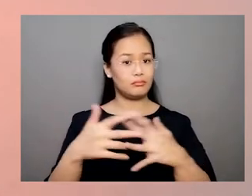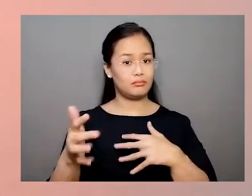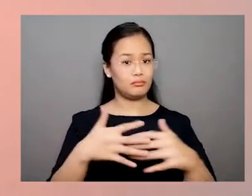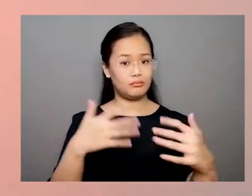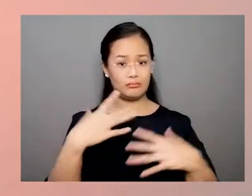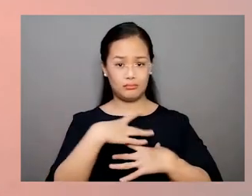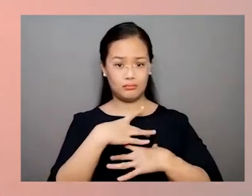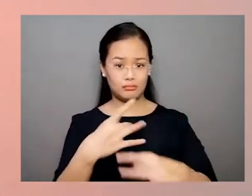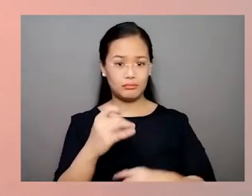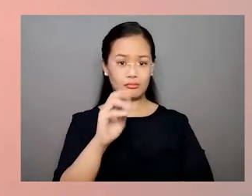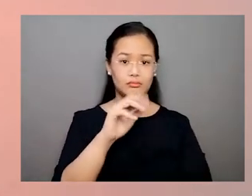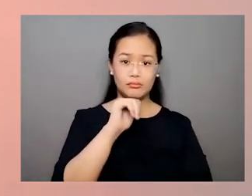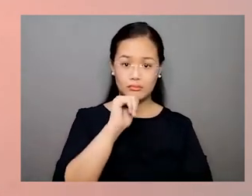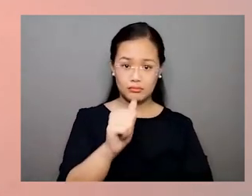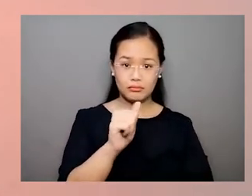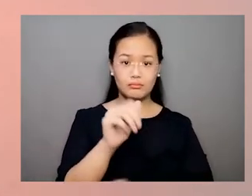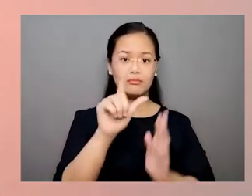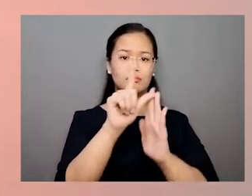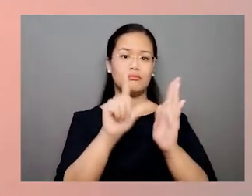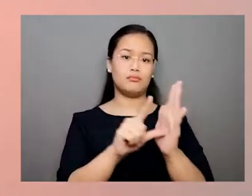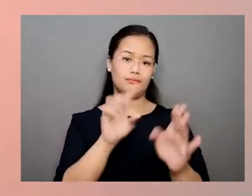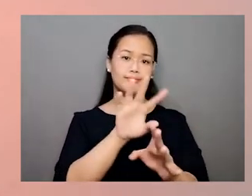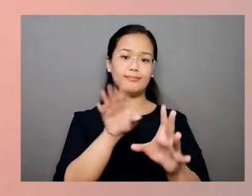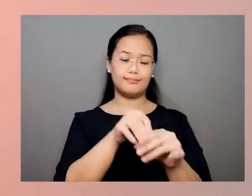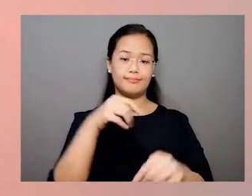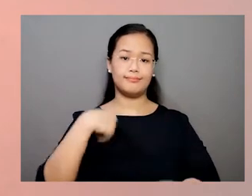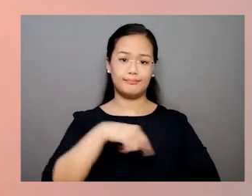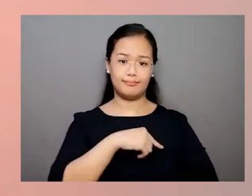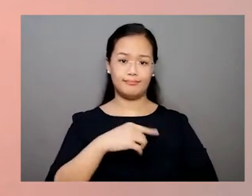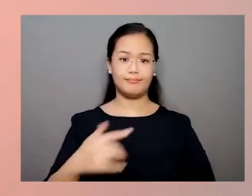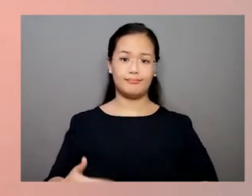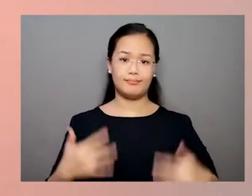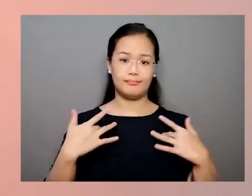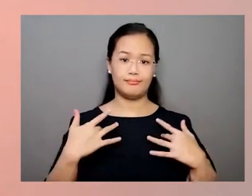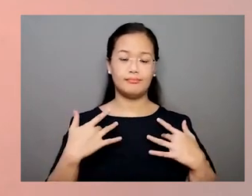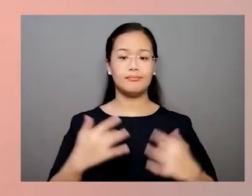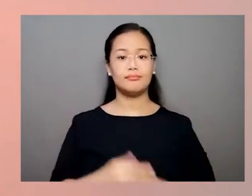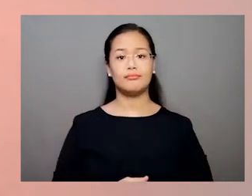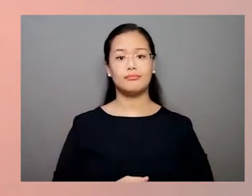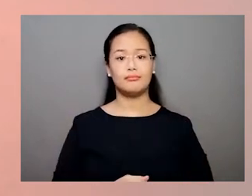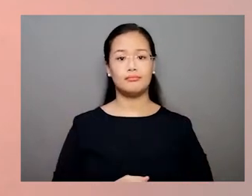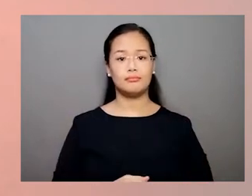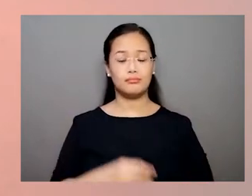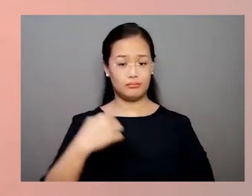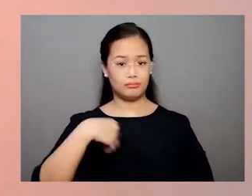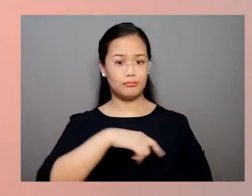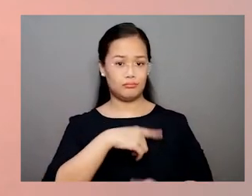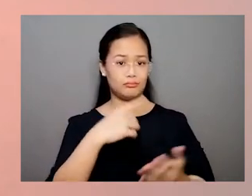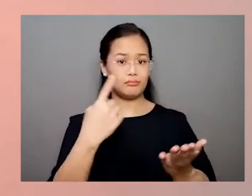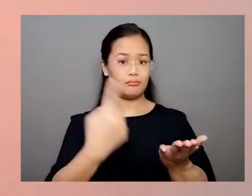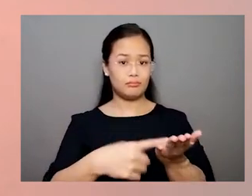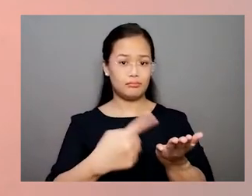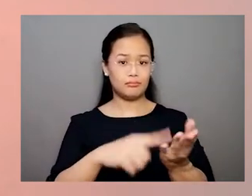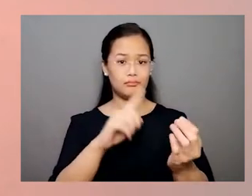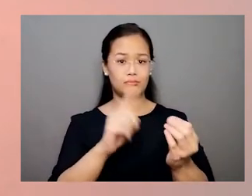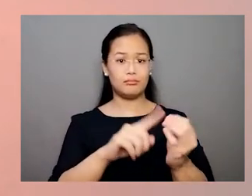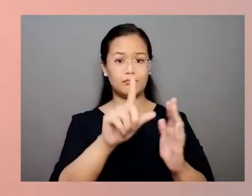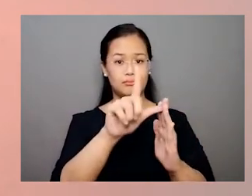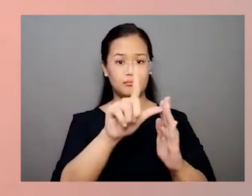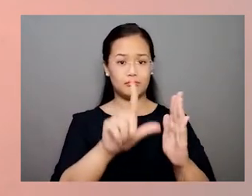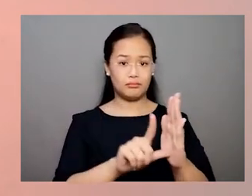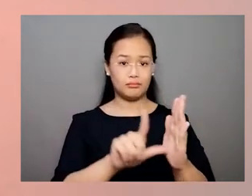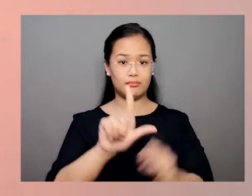Whether we like it or not, law is part of our lives. We will discuss legal empowerment,